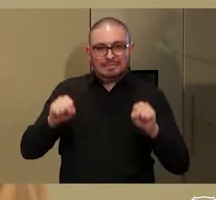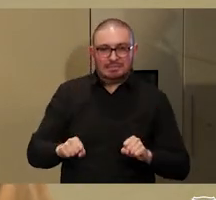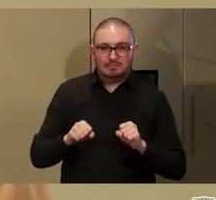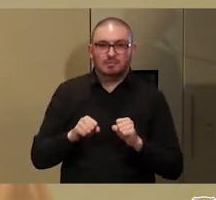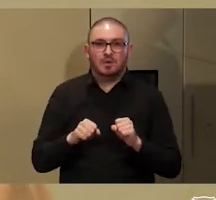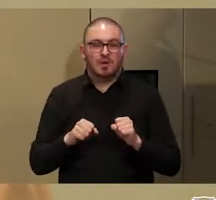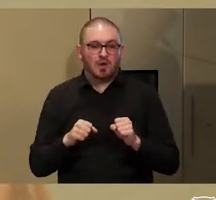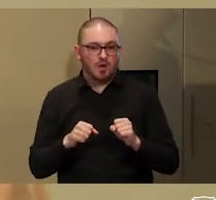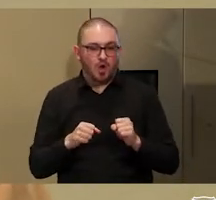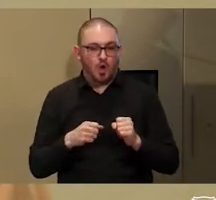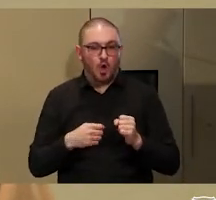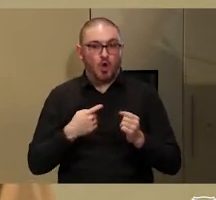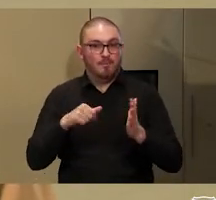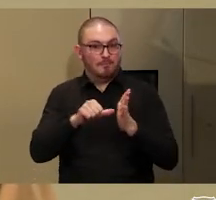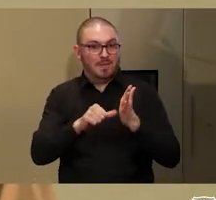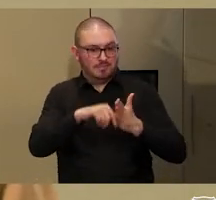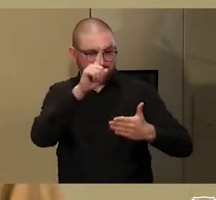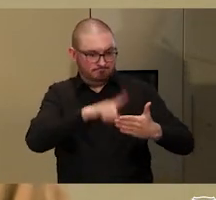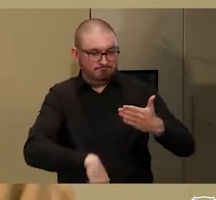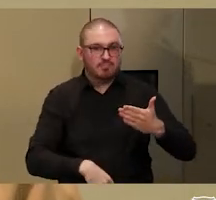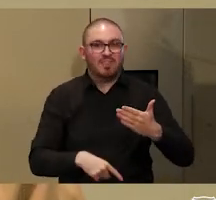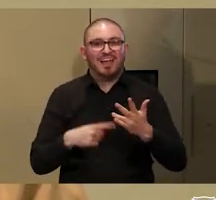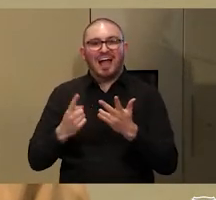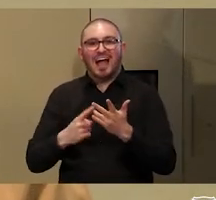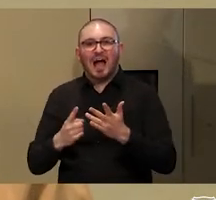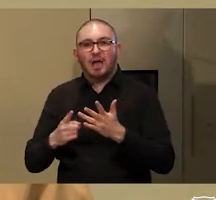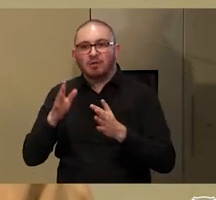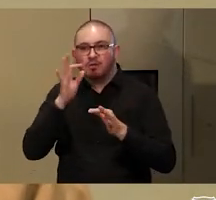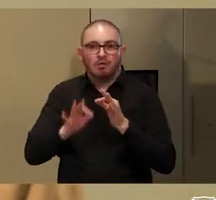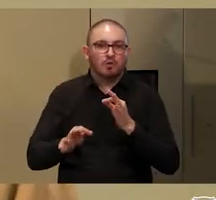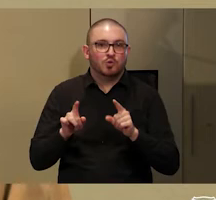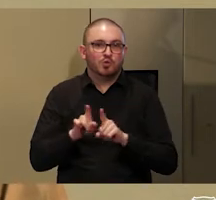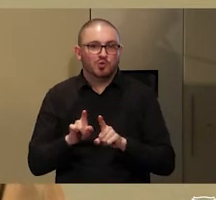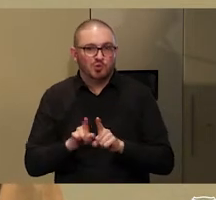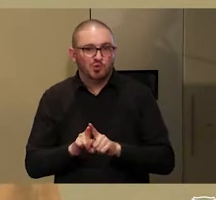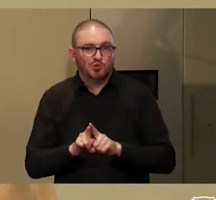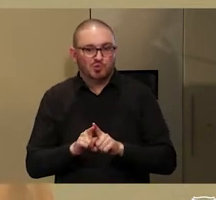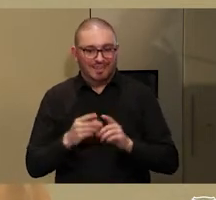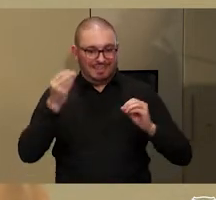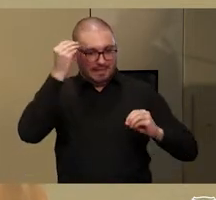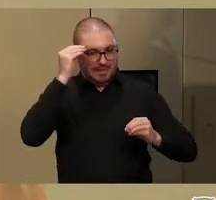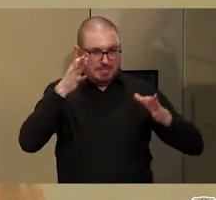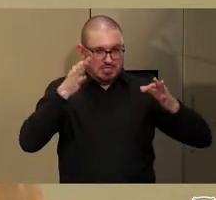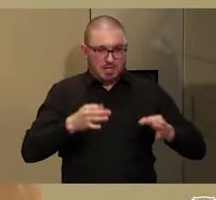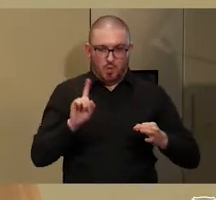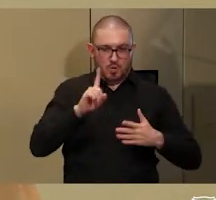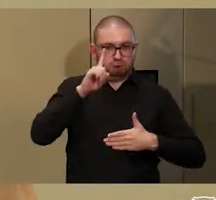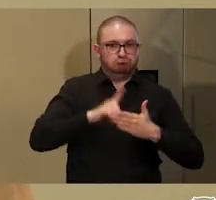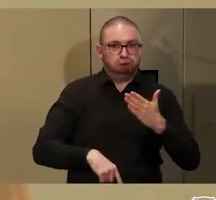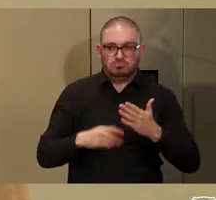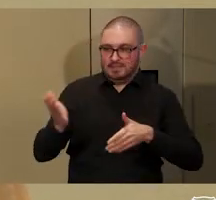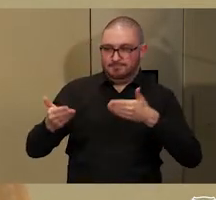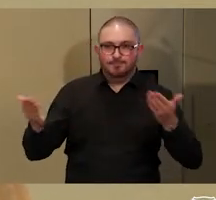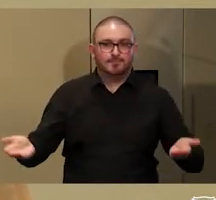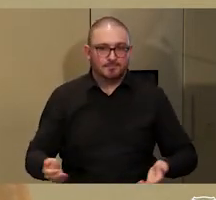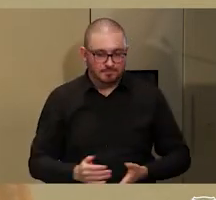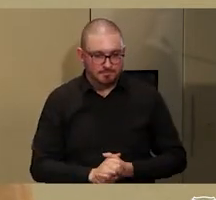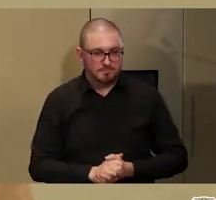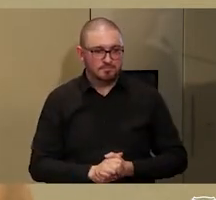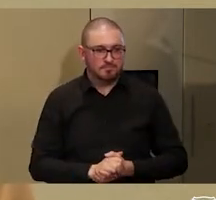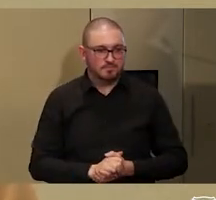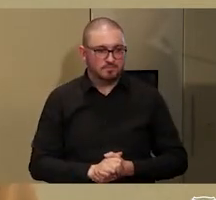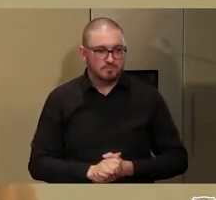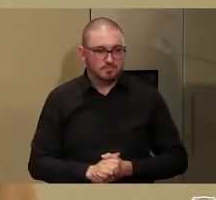fines and other penalties are also defined by these committees. Communication with